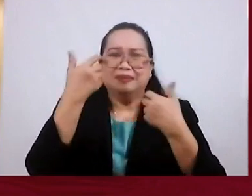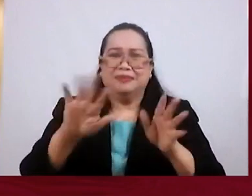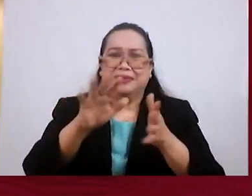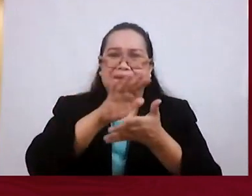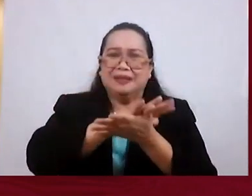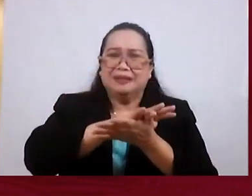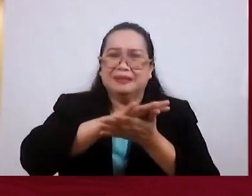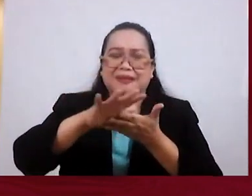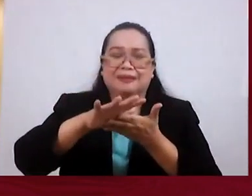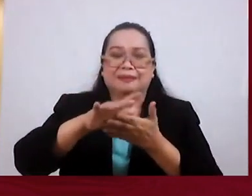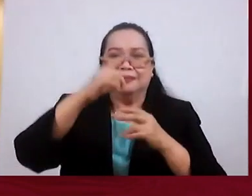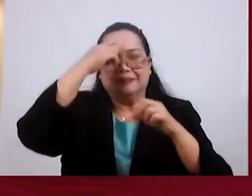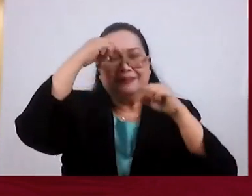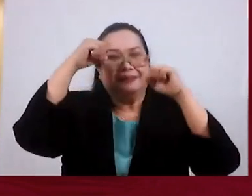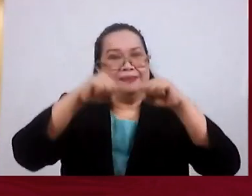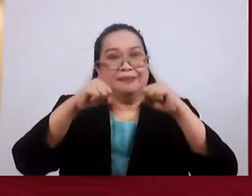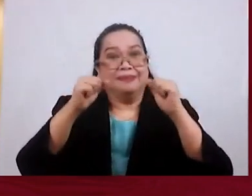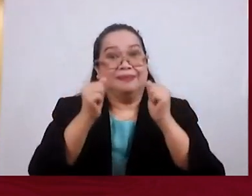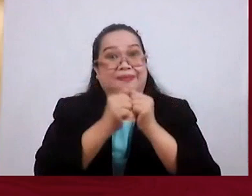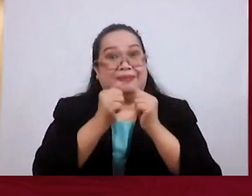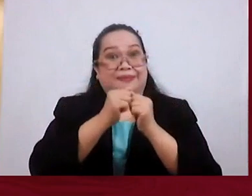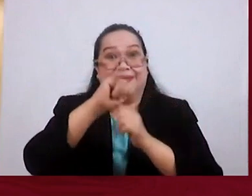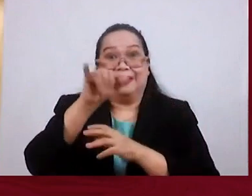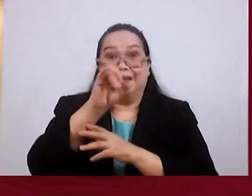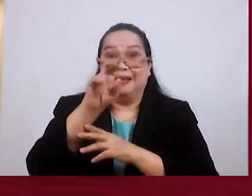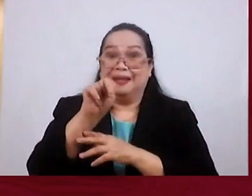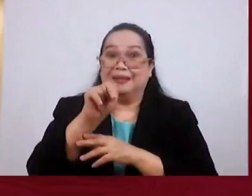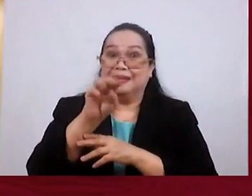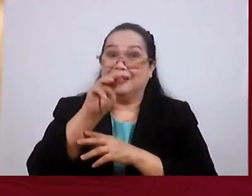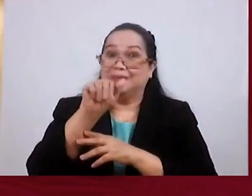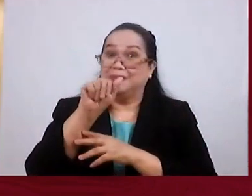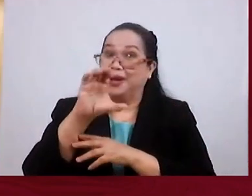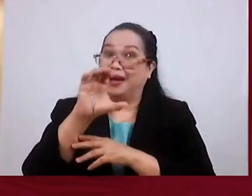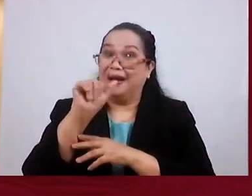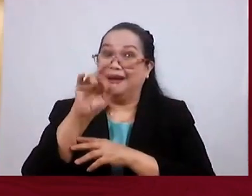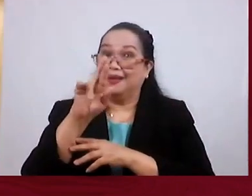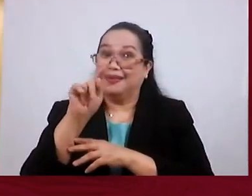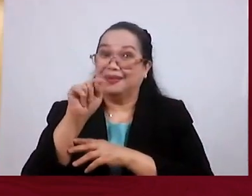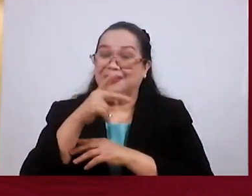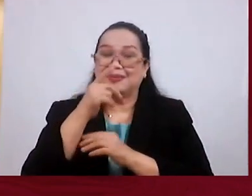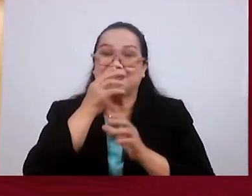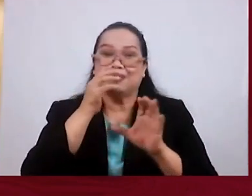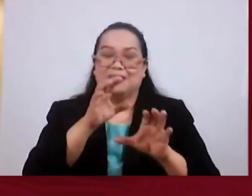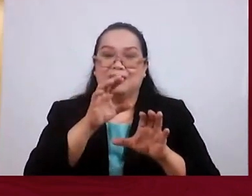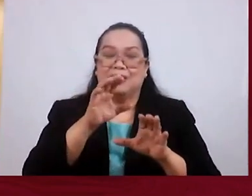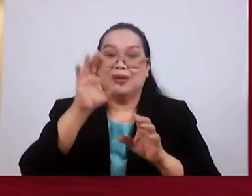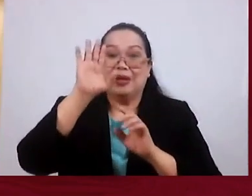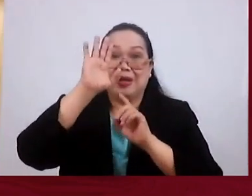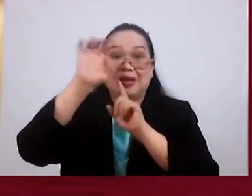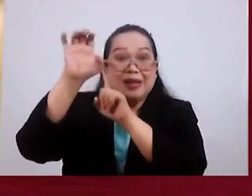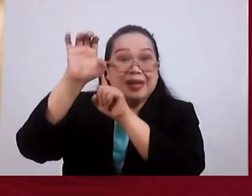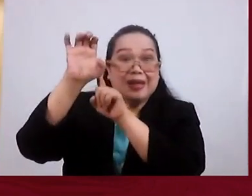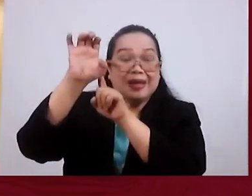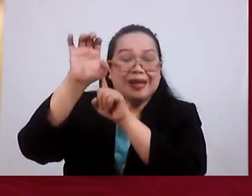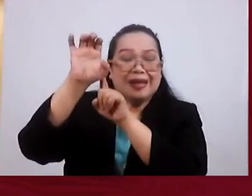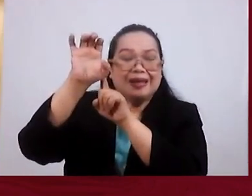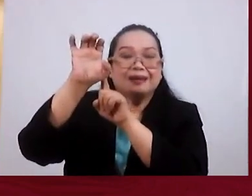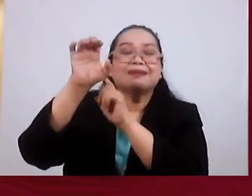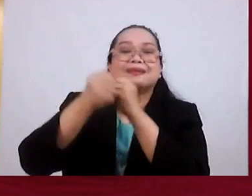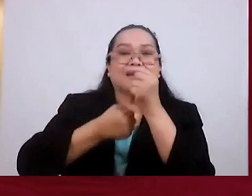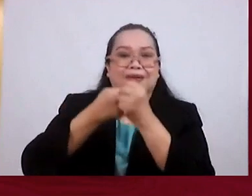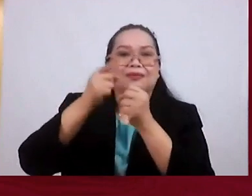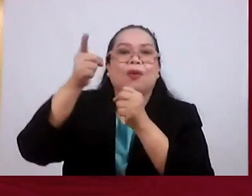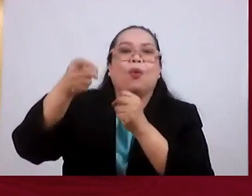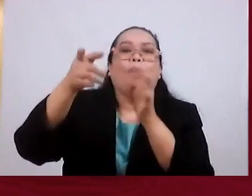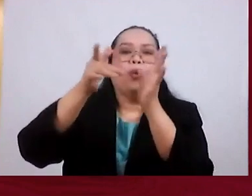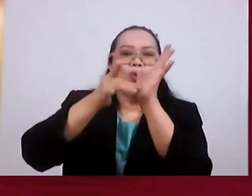And I believe, And I agree here with Dr. John McArthur's comment on this, That the word He was sanctified, Here is a reference to the